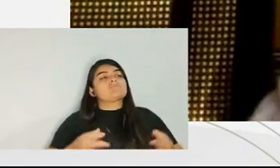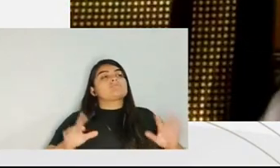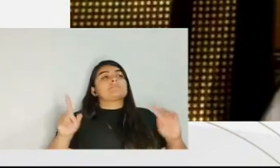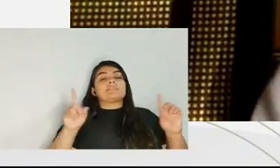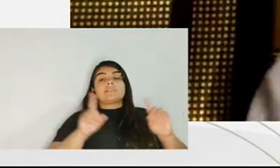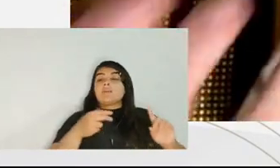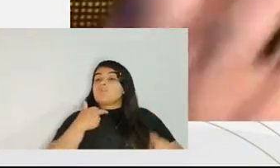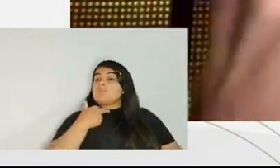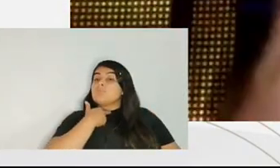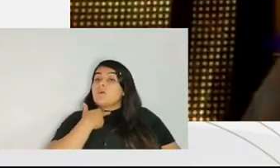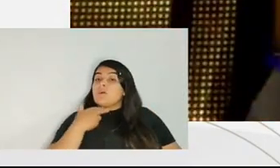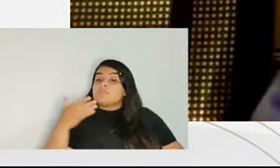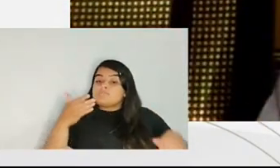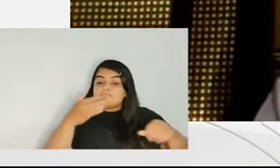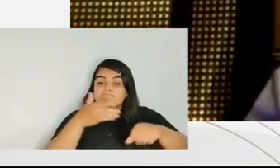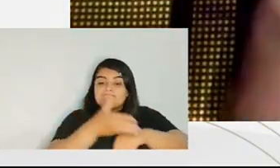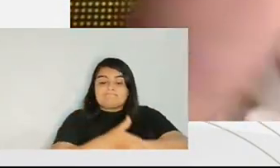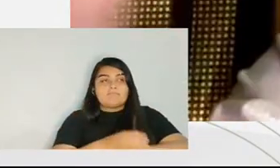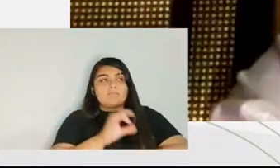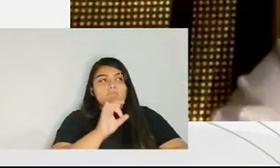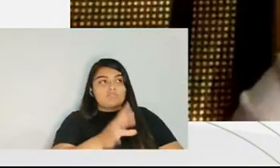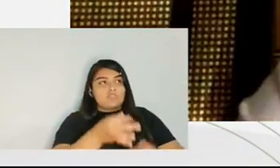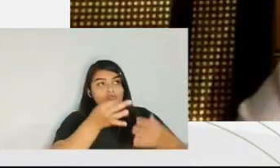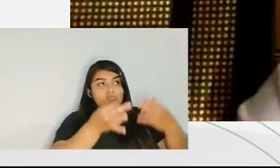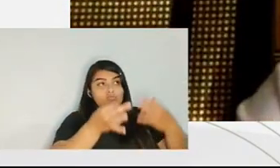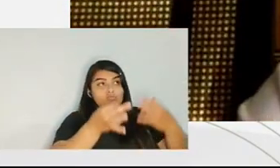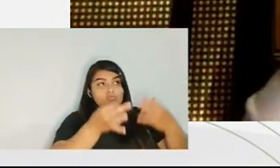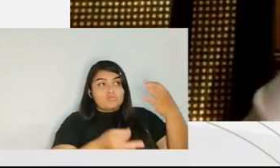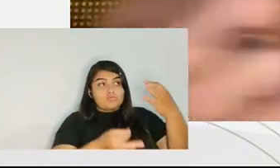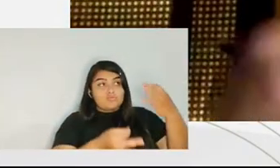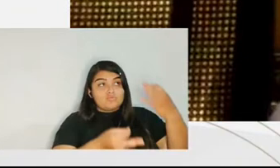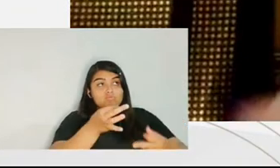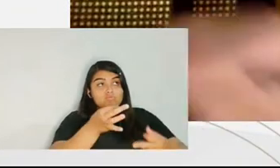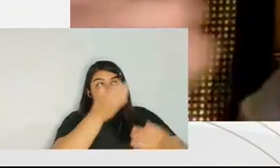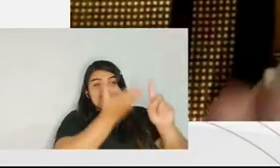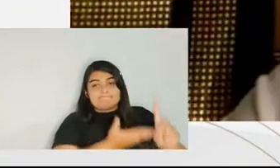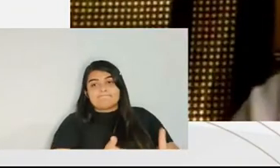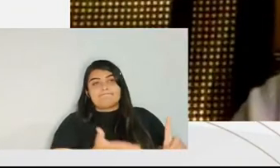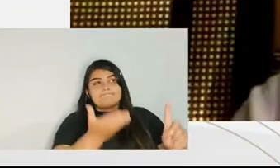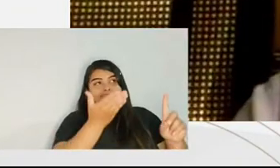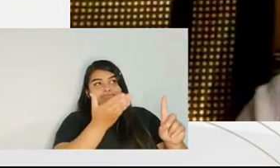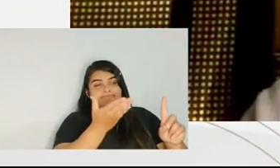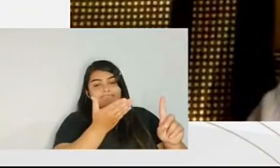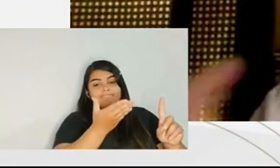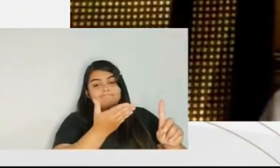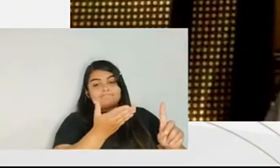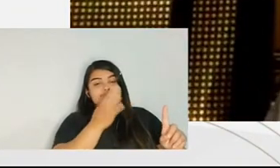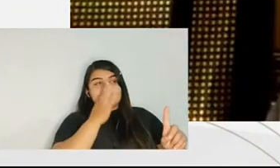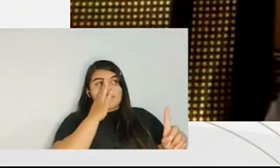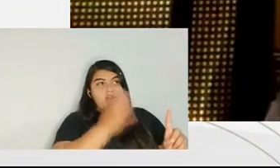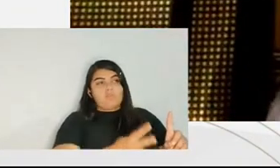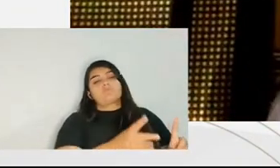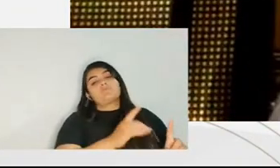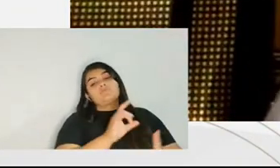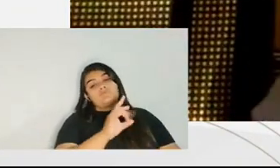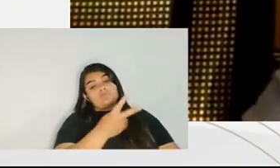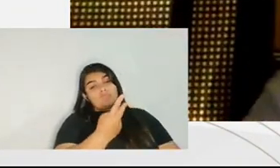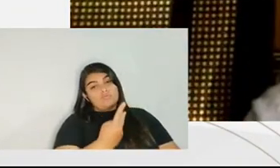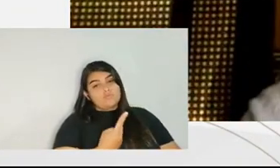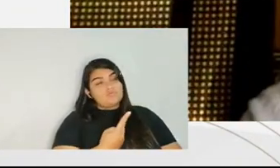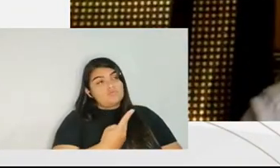solemnity the prosecutor shouldn't participate this has to be between the judge